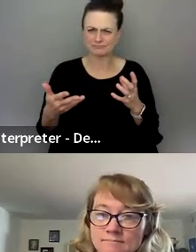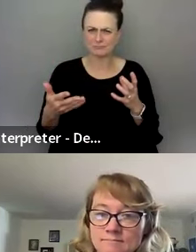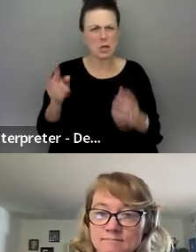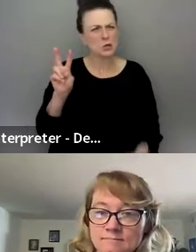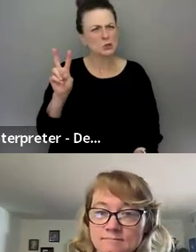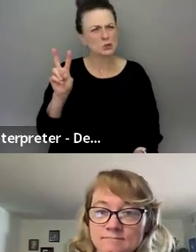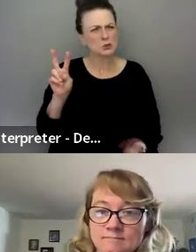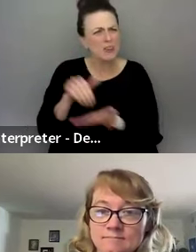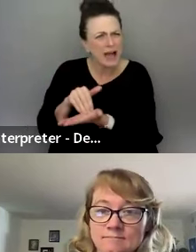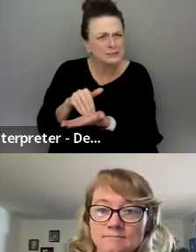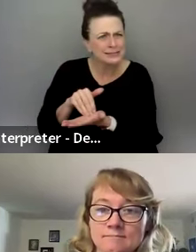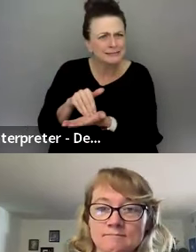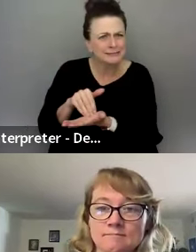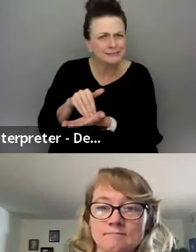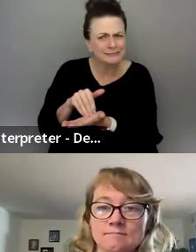uh, 2000, uh,